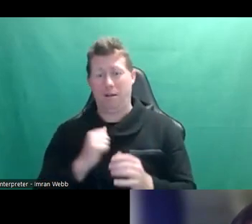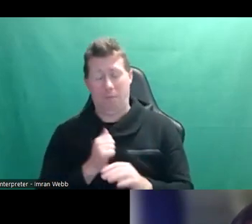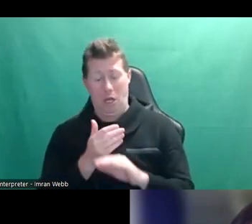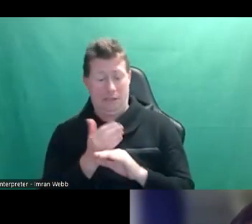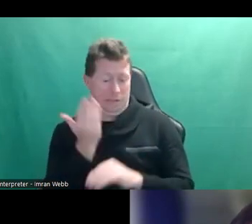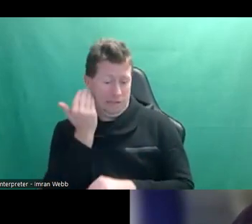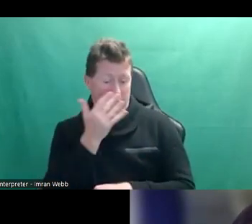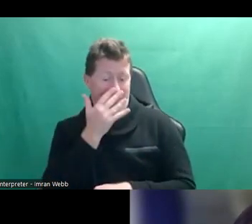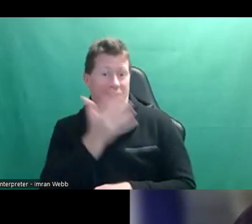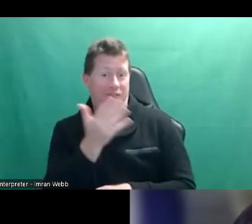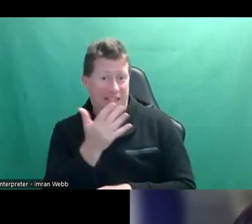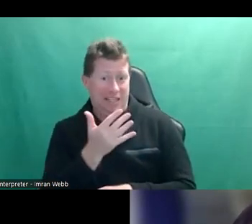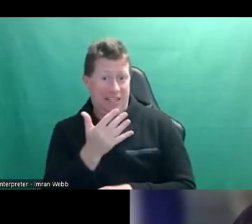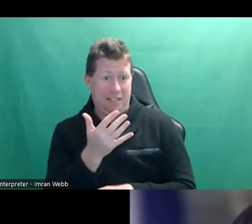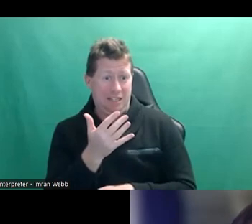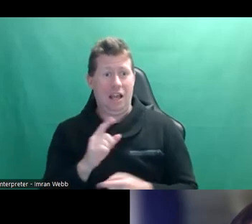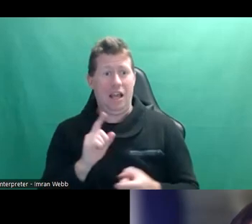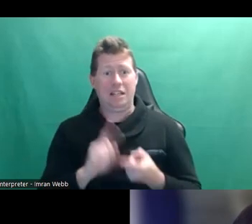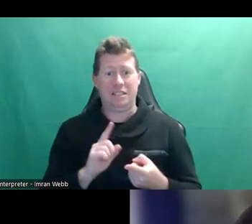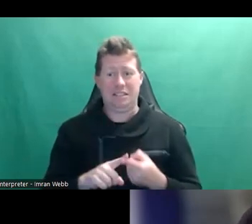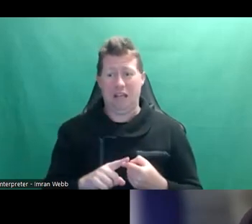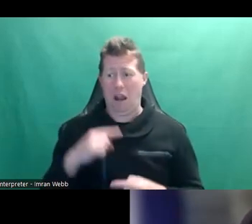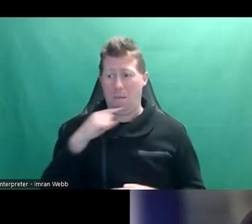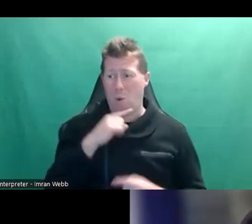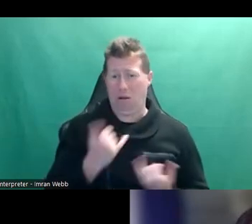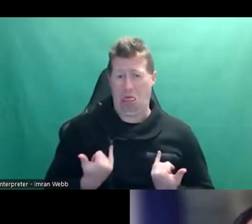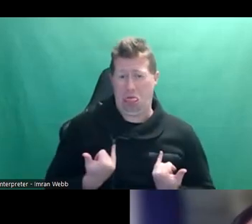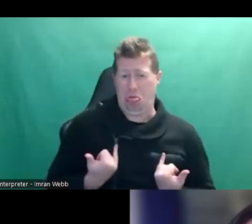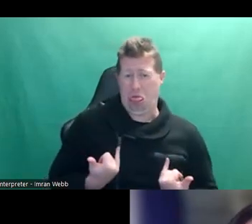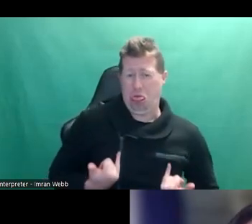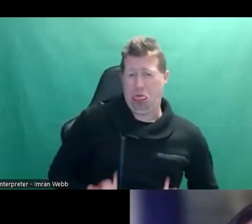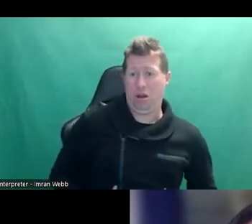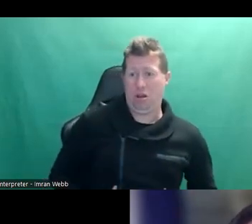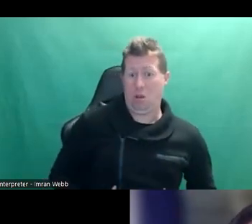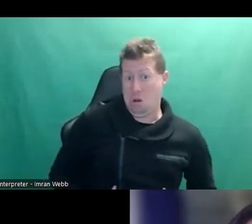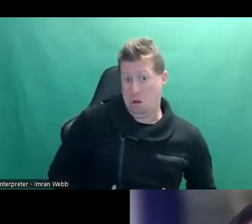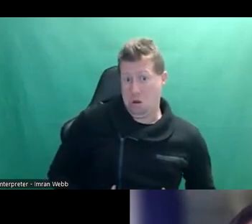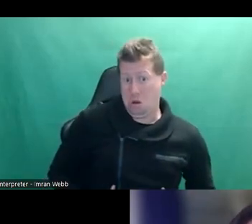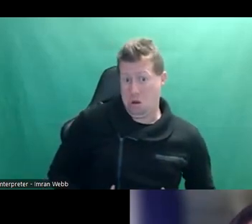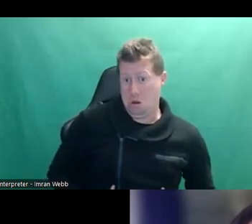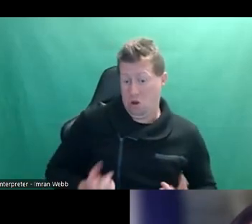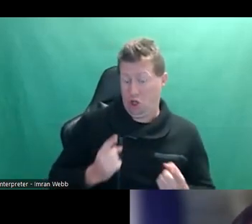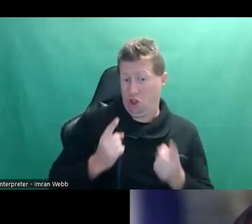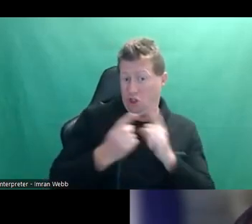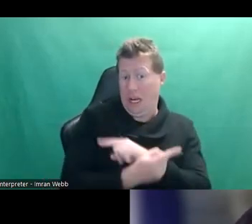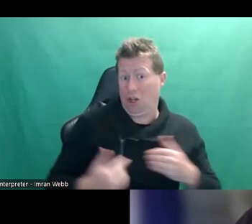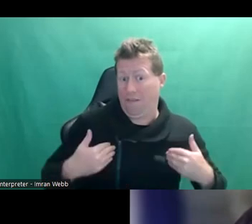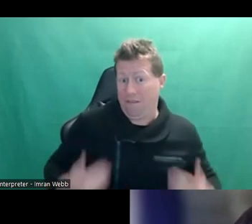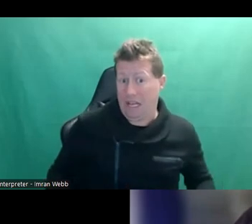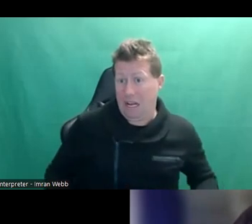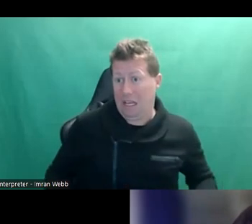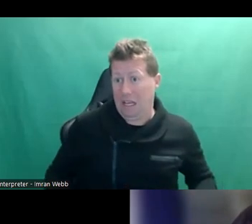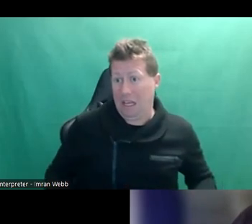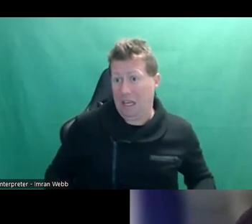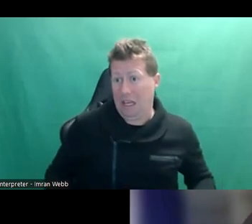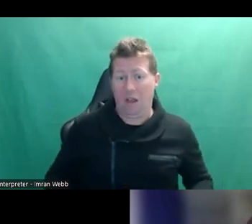old is still actively grossed out by the opposite sex. How quickly does this typically change? Like, is it nice, slow oblivion and then